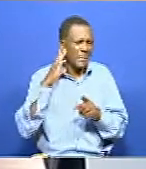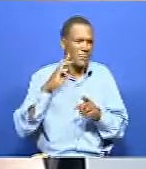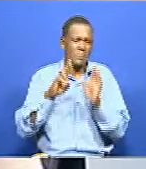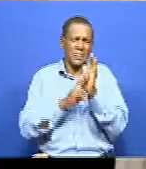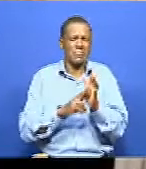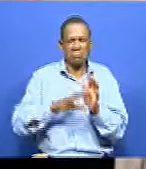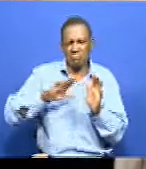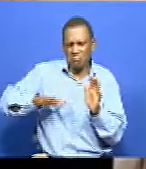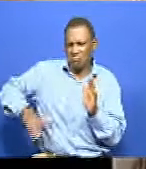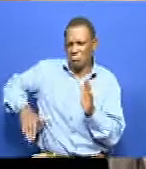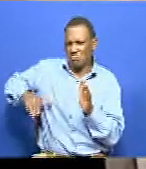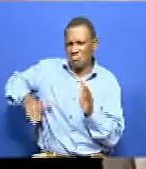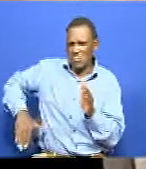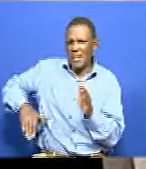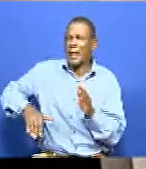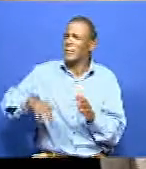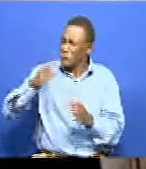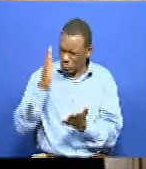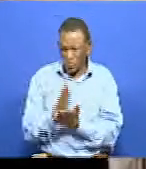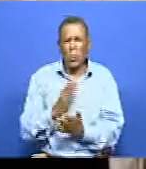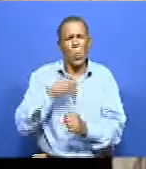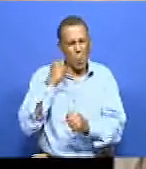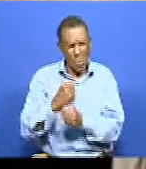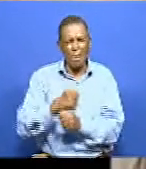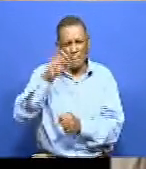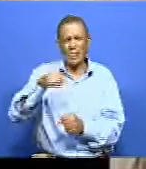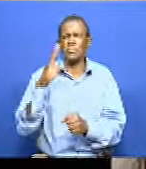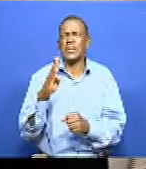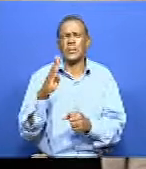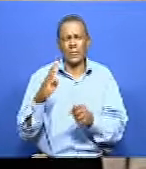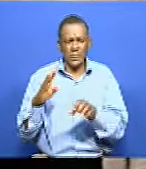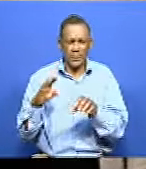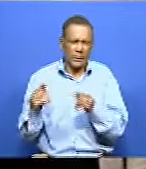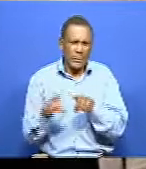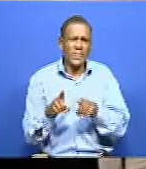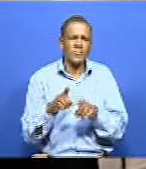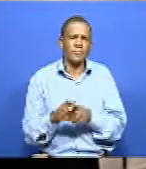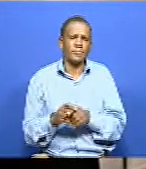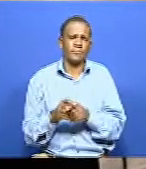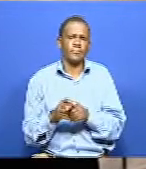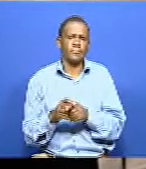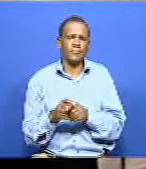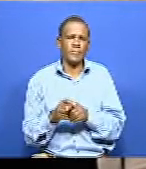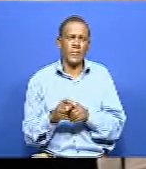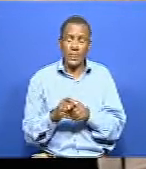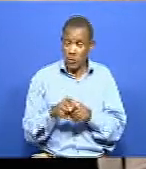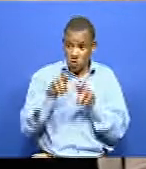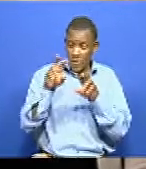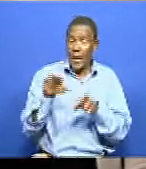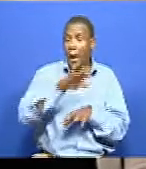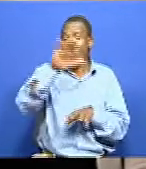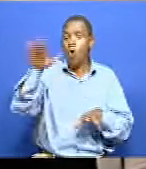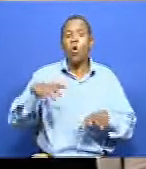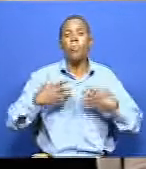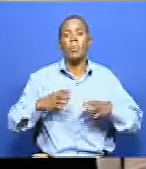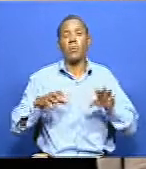A lot more needs to be done. A lot more needs to be done. Now, coming to the general population and looking at us as a people, you know, the African